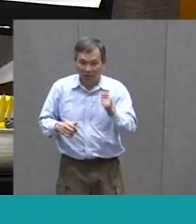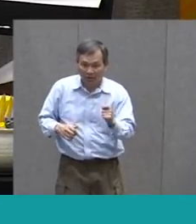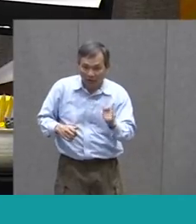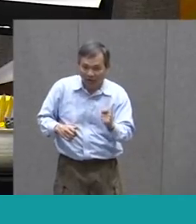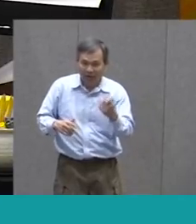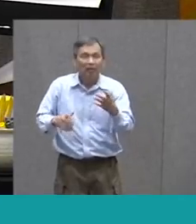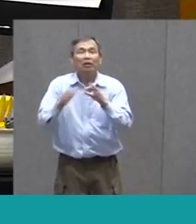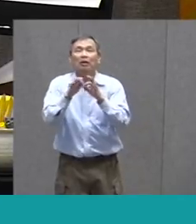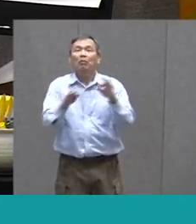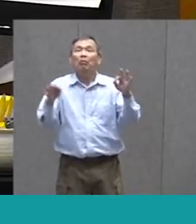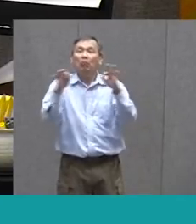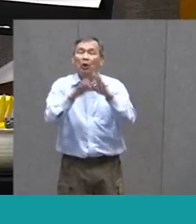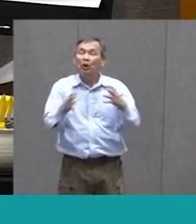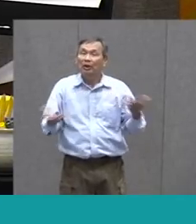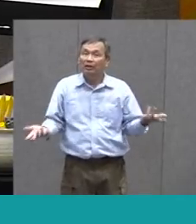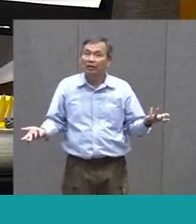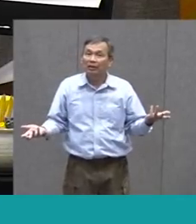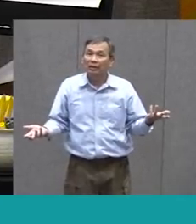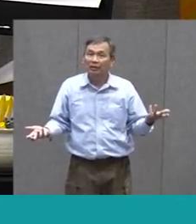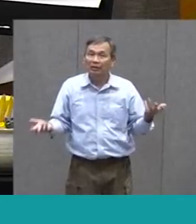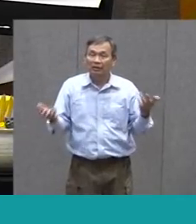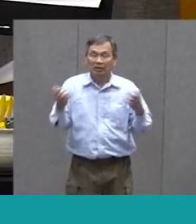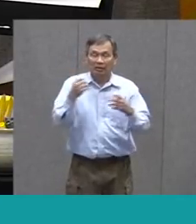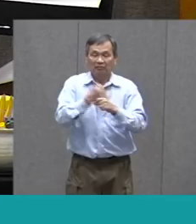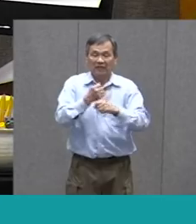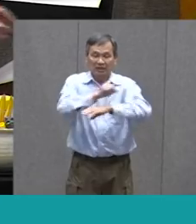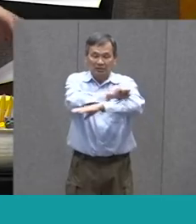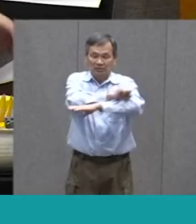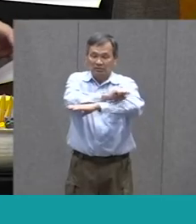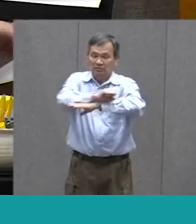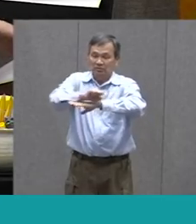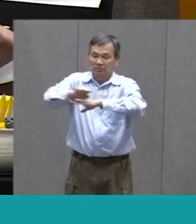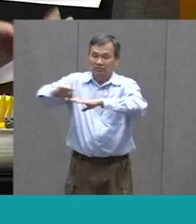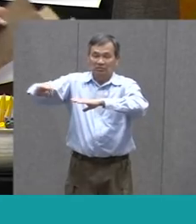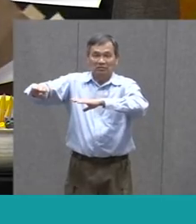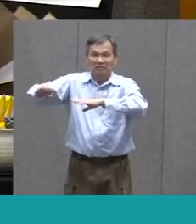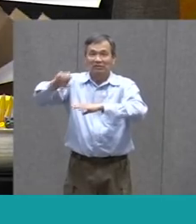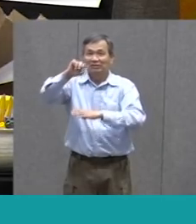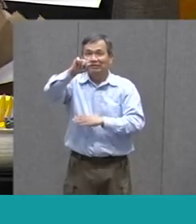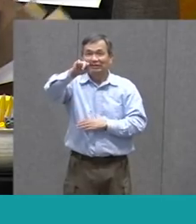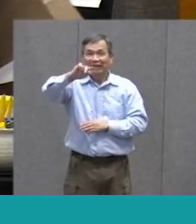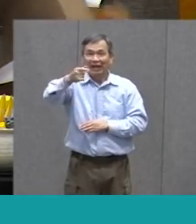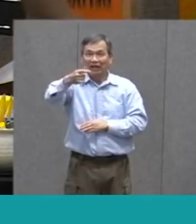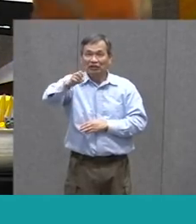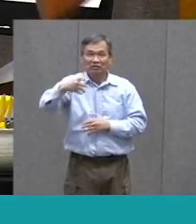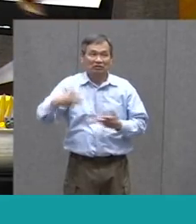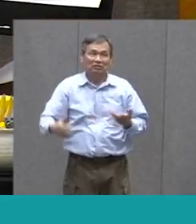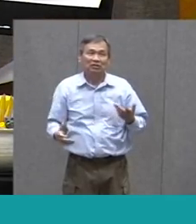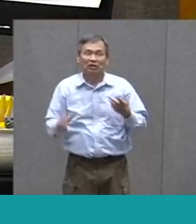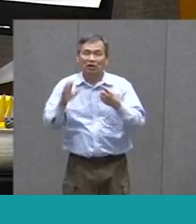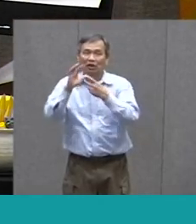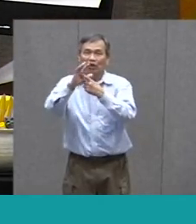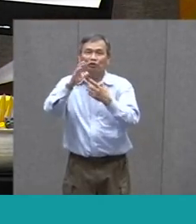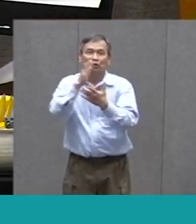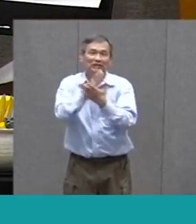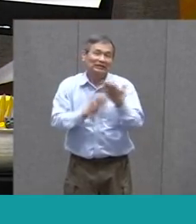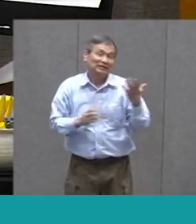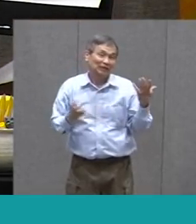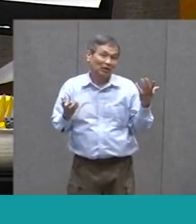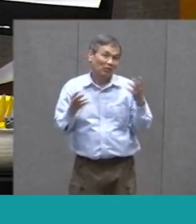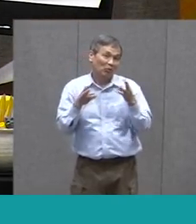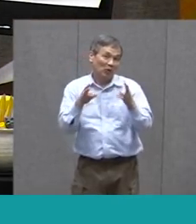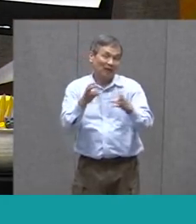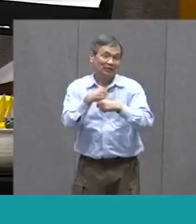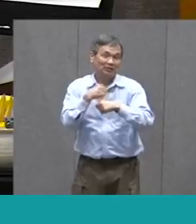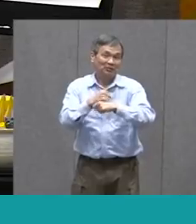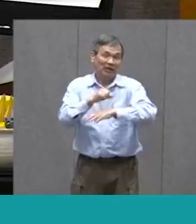And If You're Going To Make A Stage There's A Couple Things That You Could Do And I Brought Some Samples Of Some Things You Could